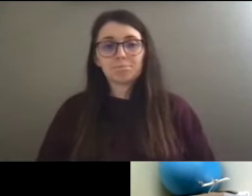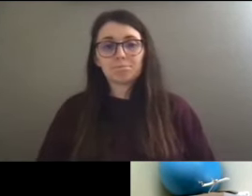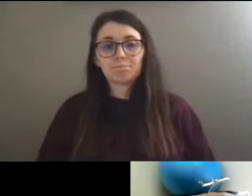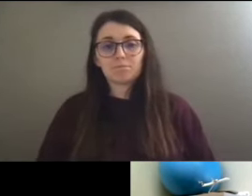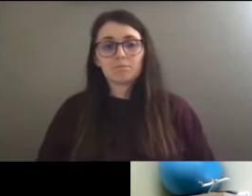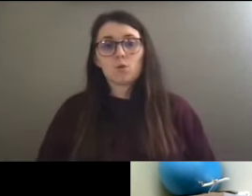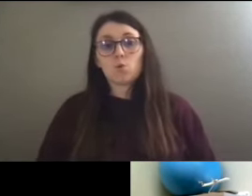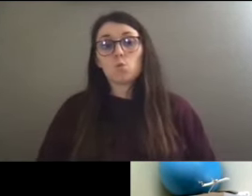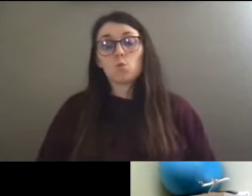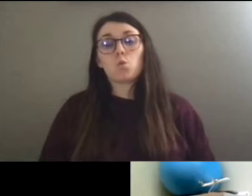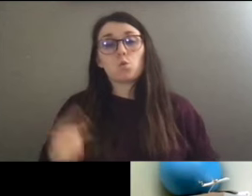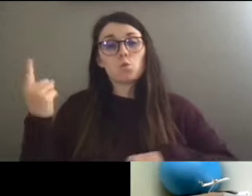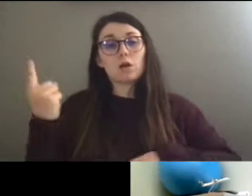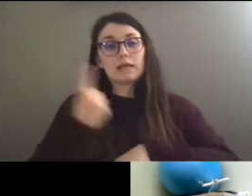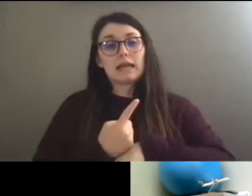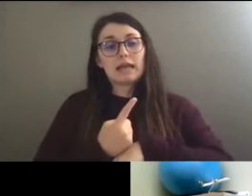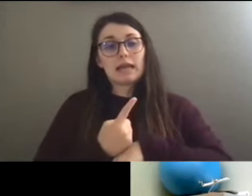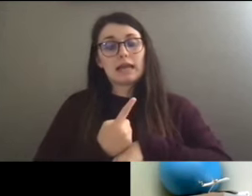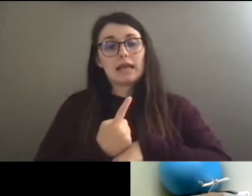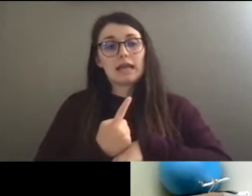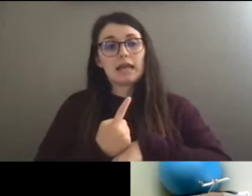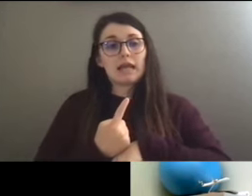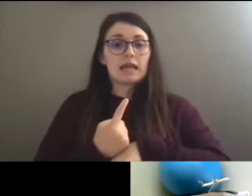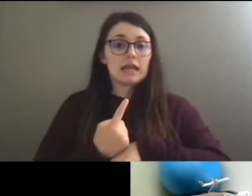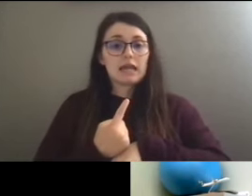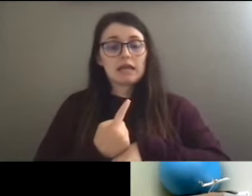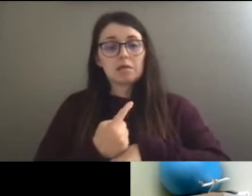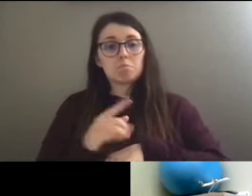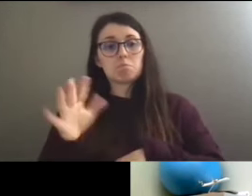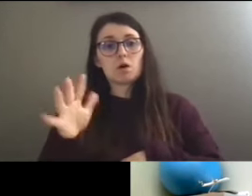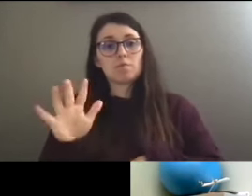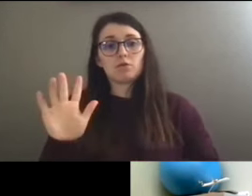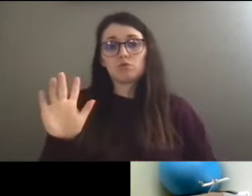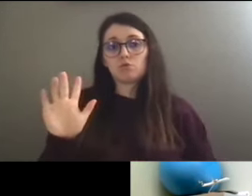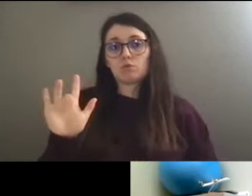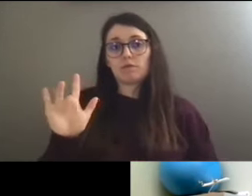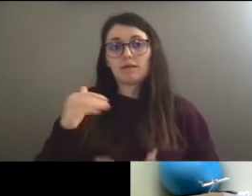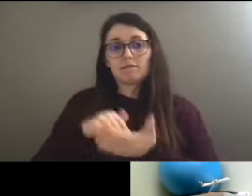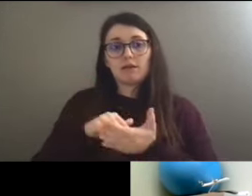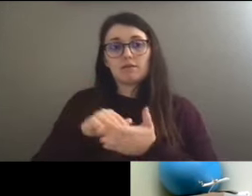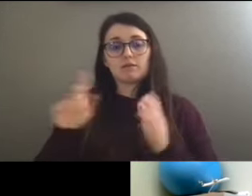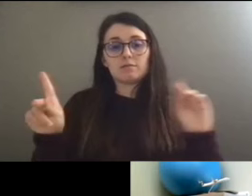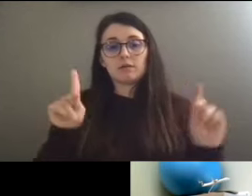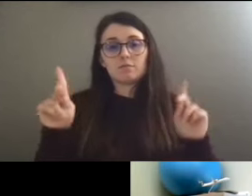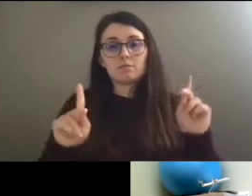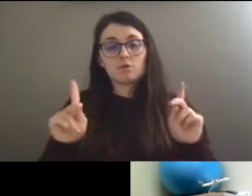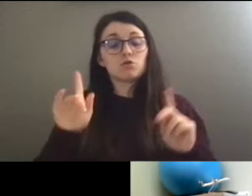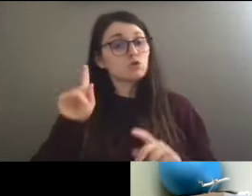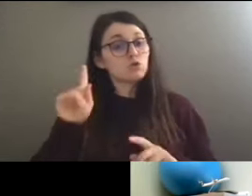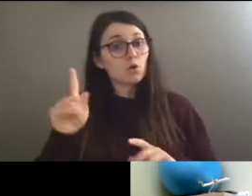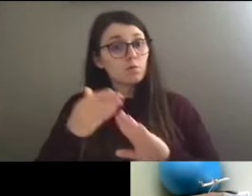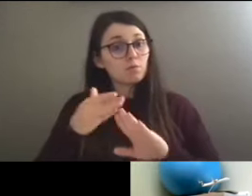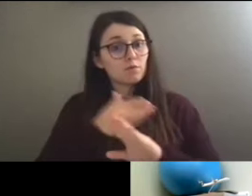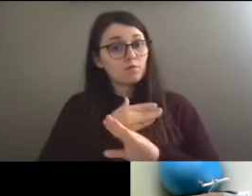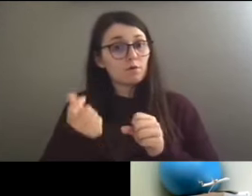Gosh, in one day we've had, uh, you know, probably 25,000 people. So before all the